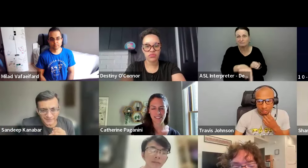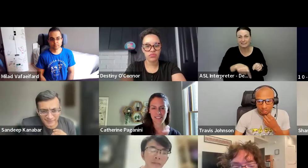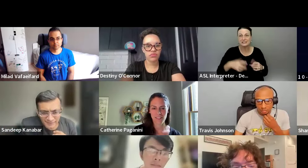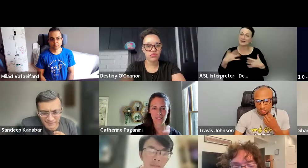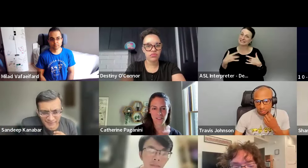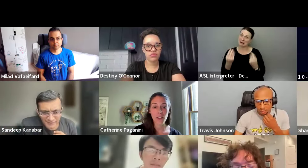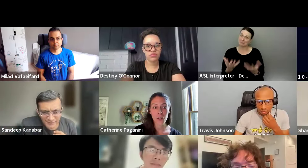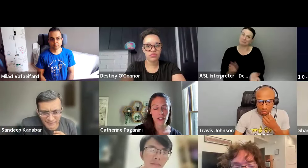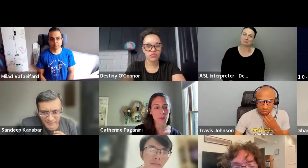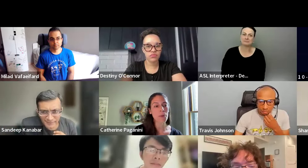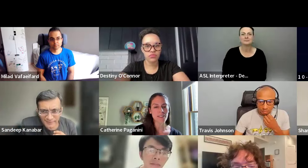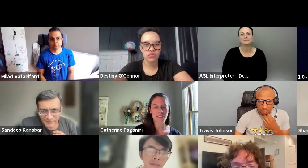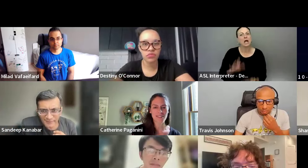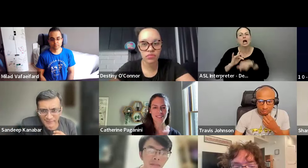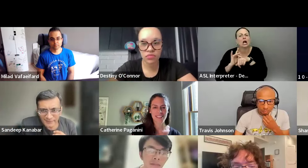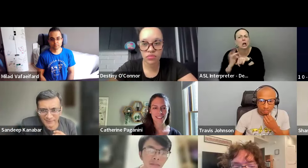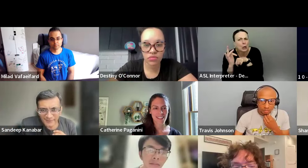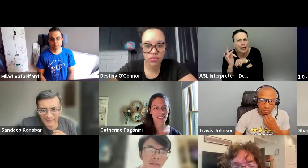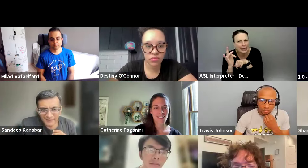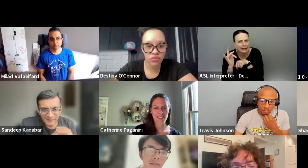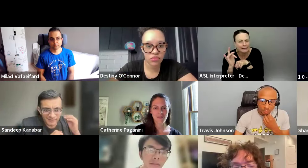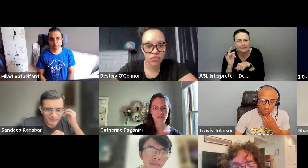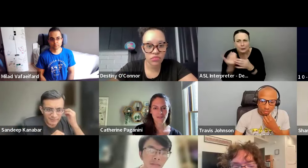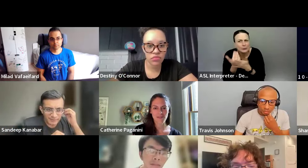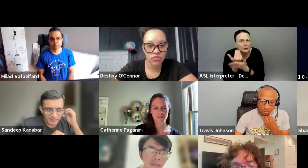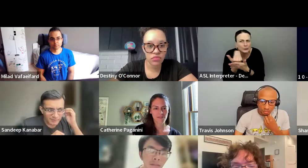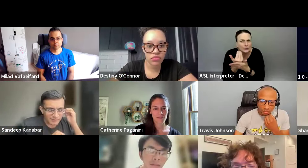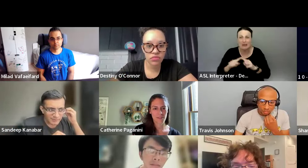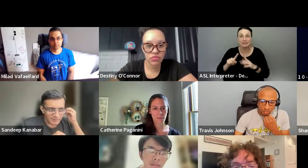kind of exciting very early though, but it's starting.